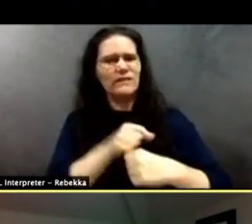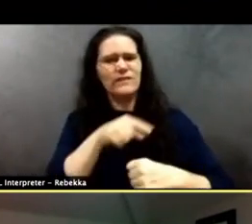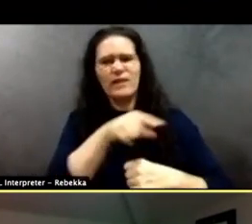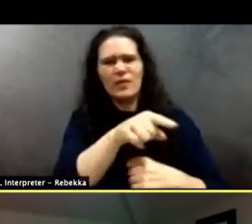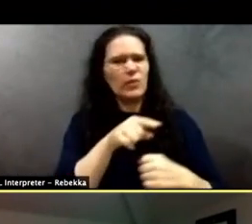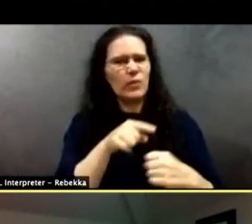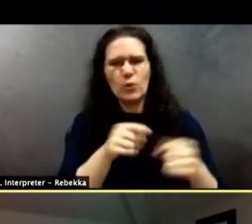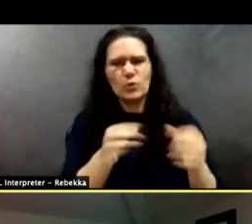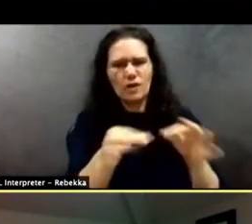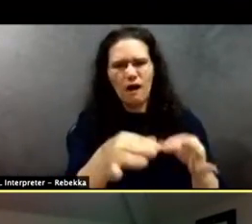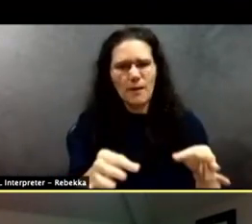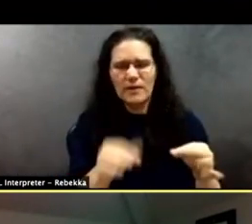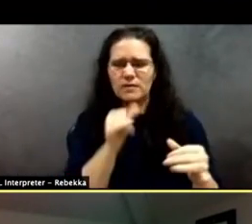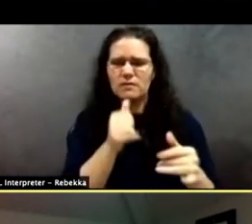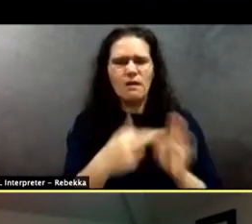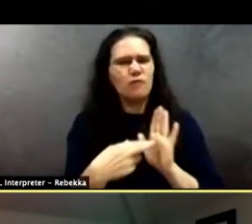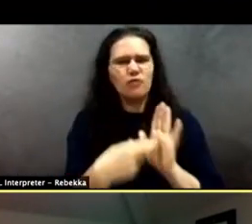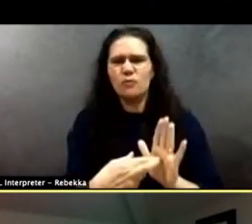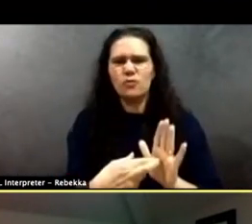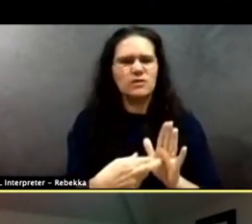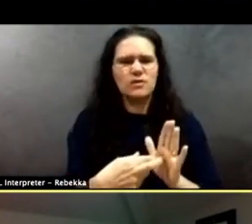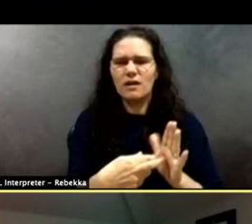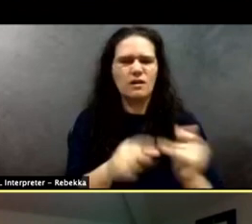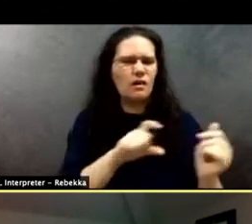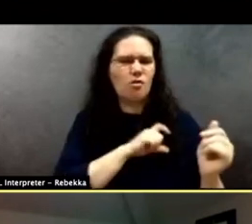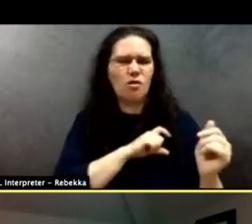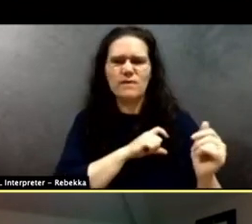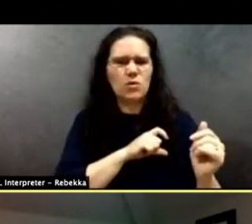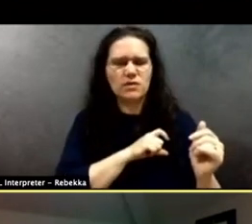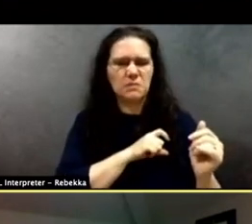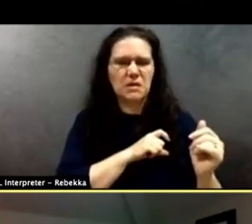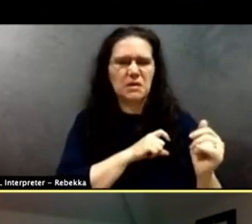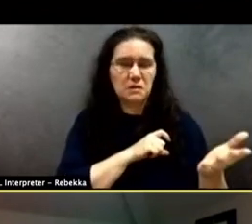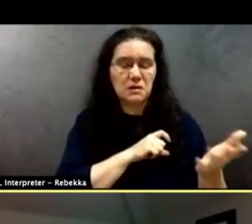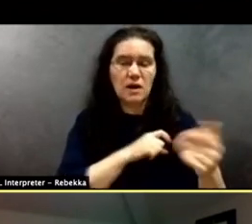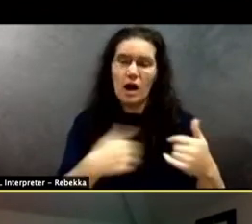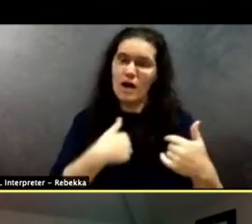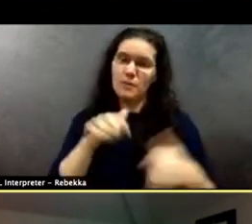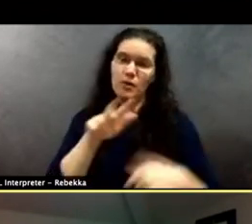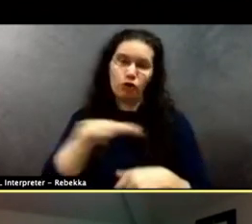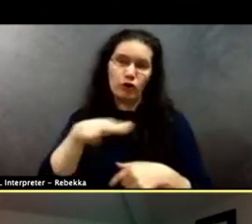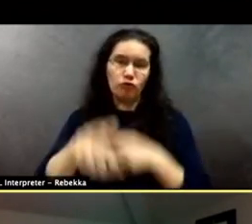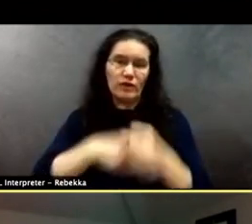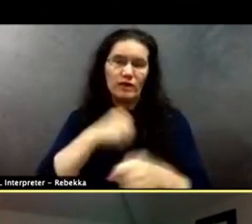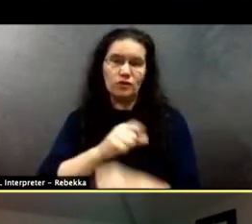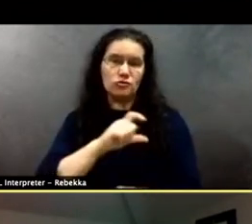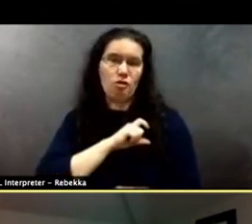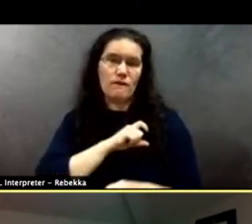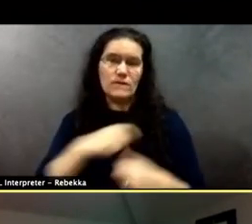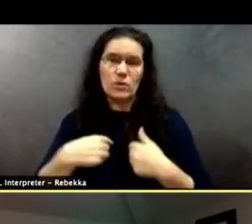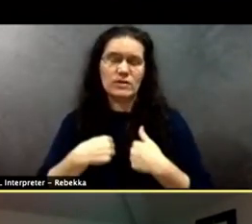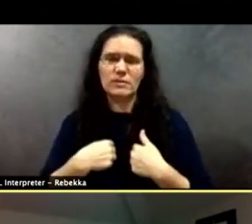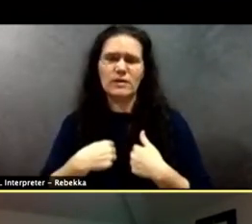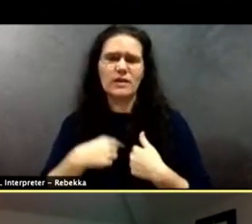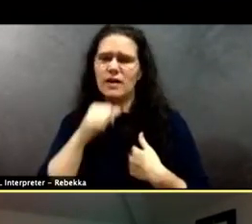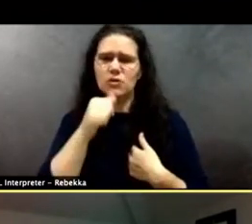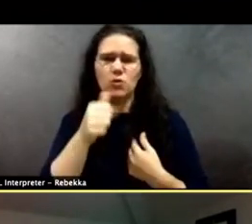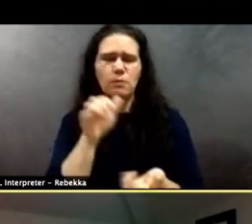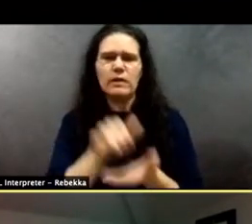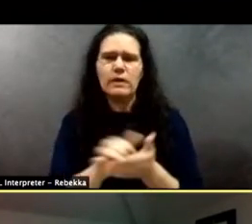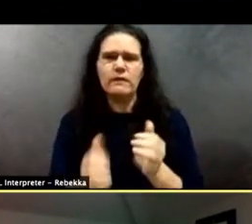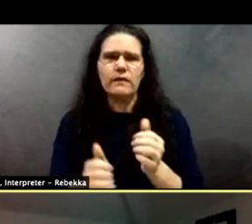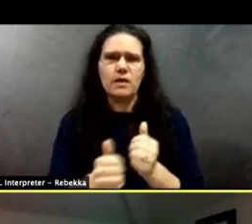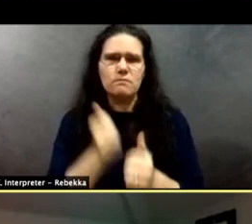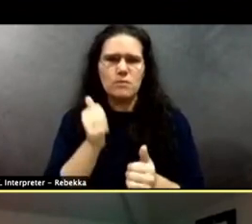values of the law enforcement profession. So in my 33 years of law enforcement, I do not believe that most police officers feel